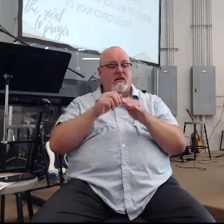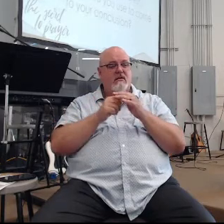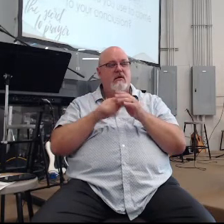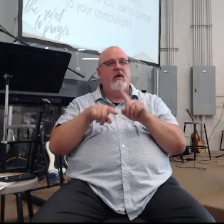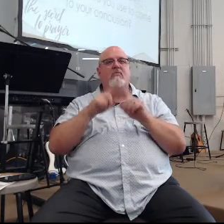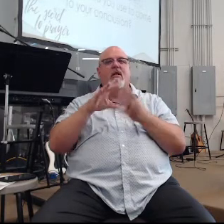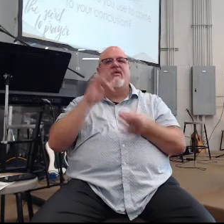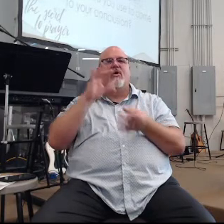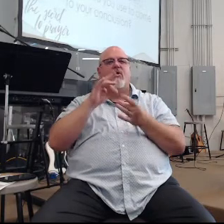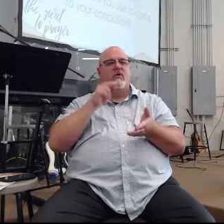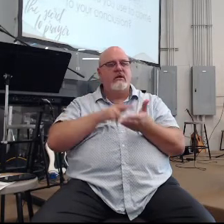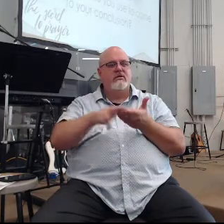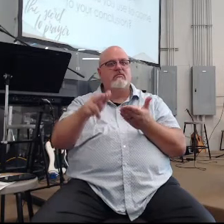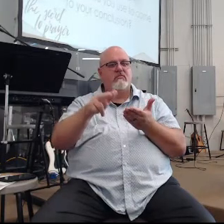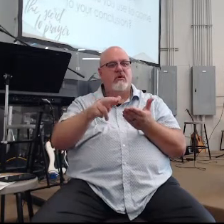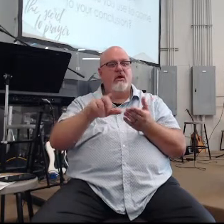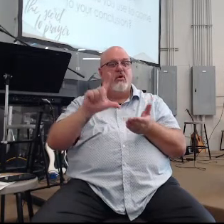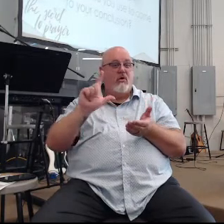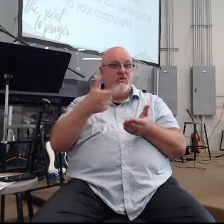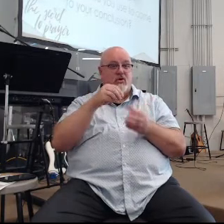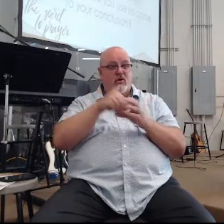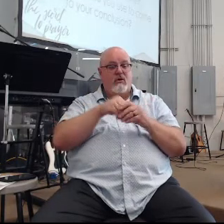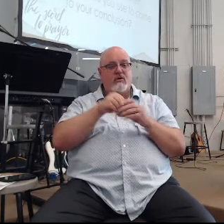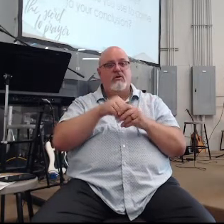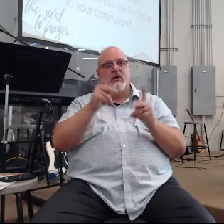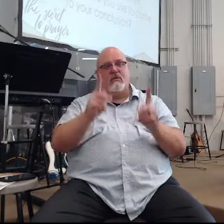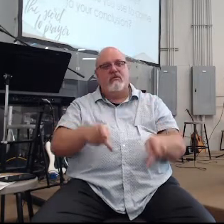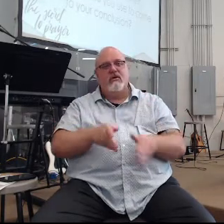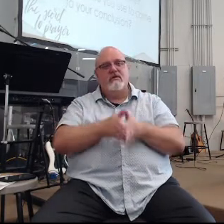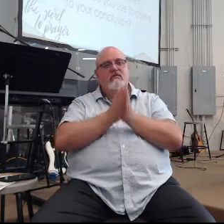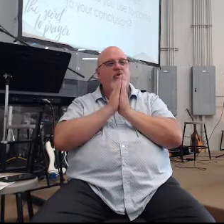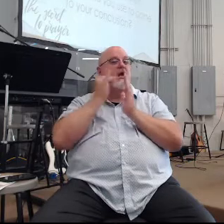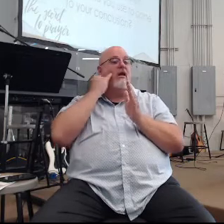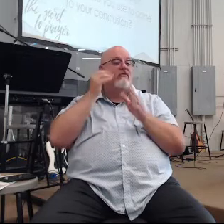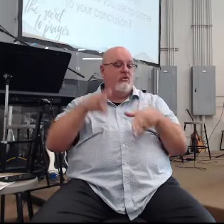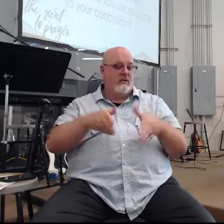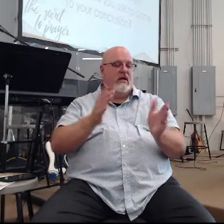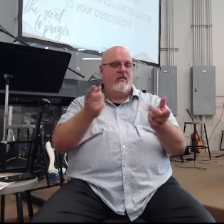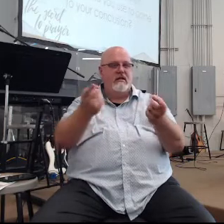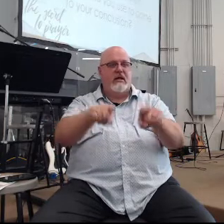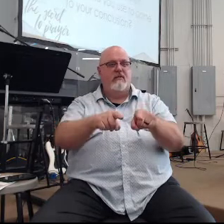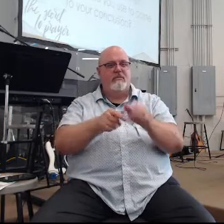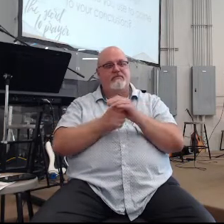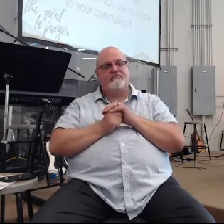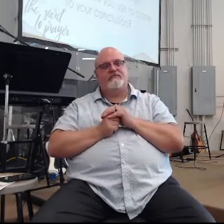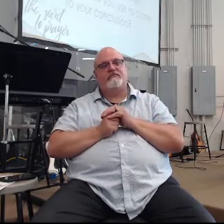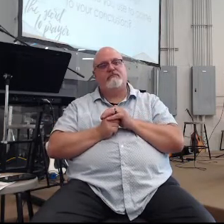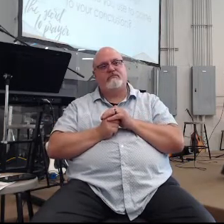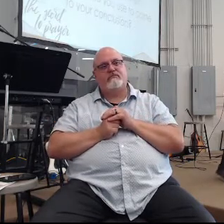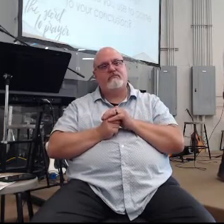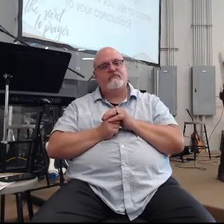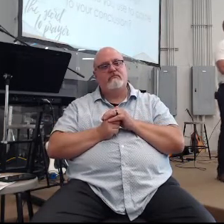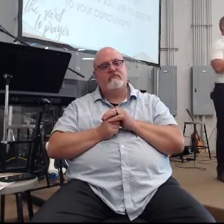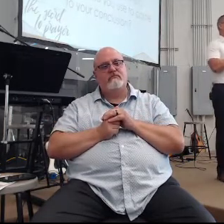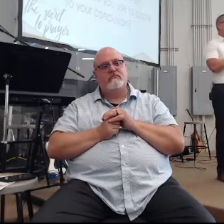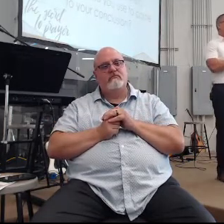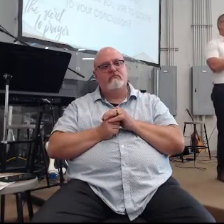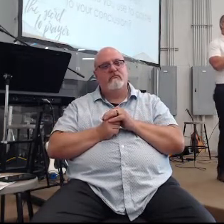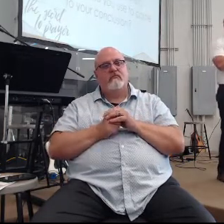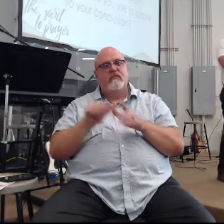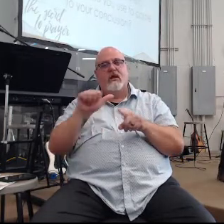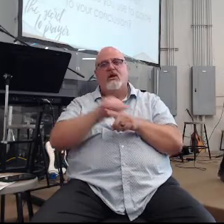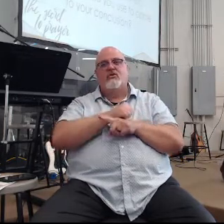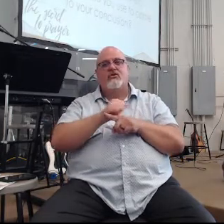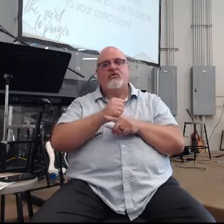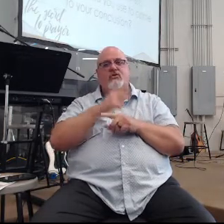Spirit will take that and turn you into a person of prayer if you will let him if you will let him so today's training thought is what